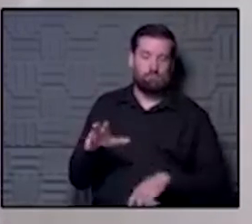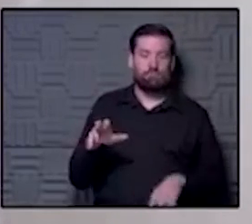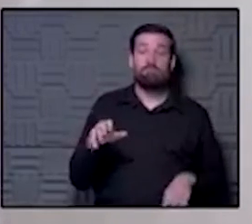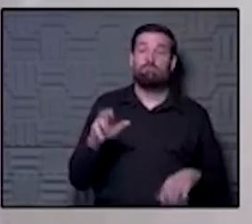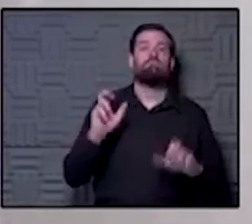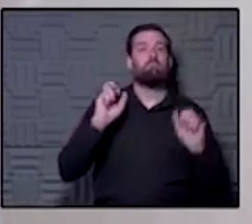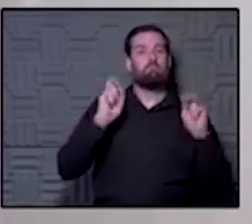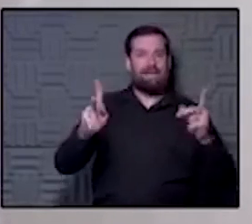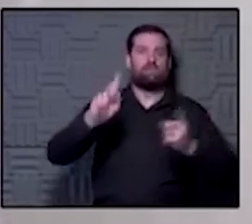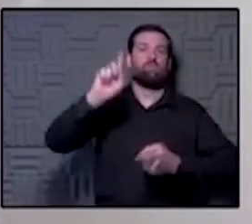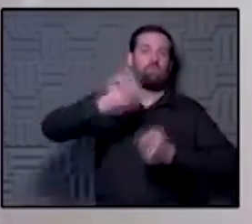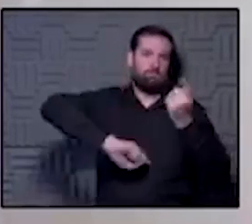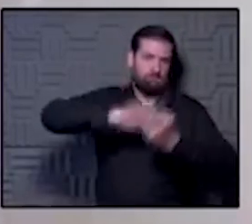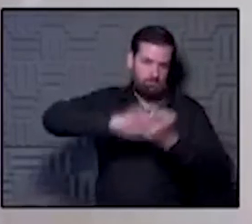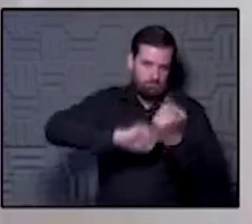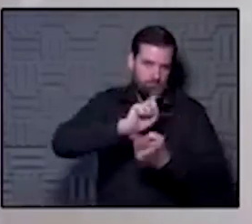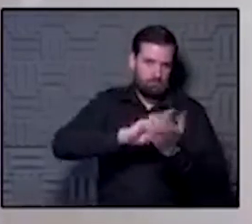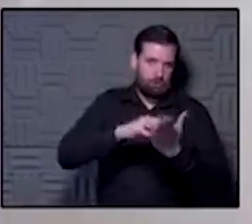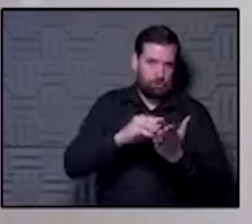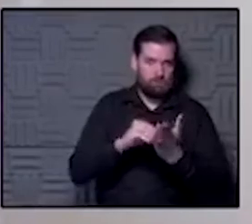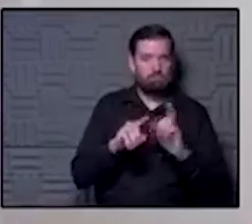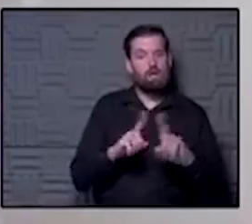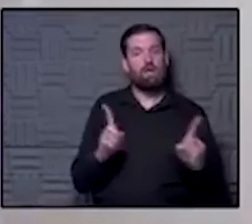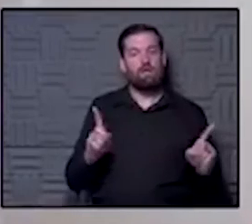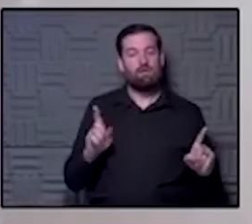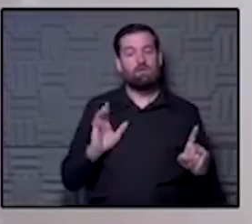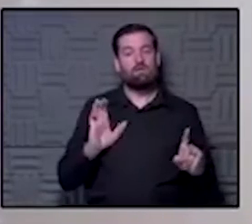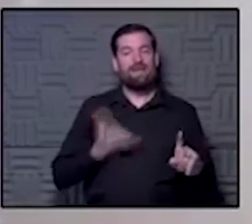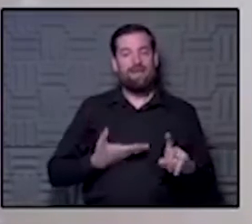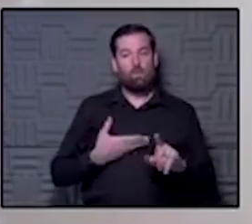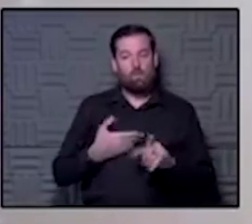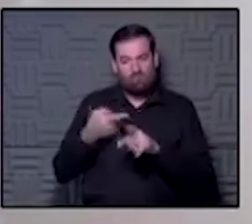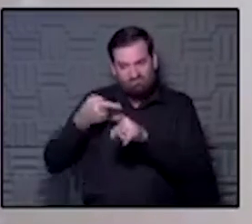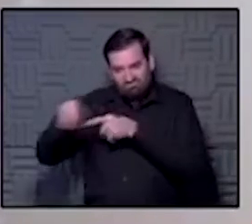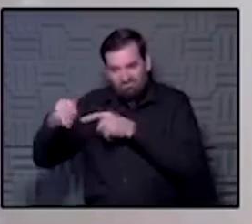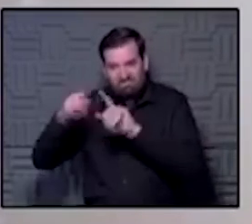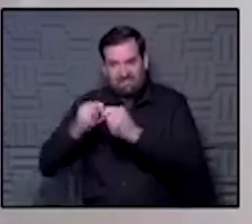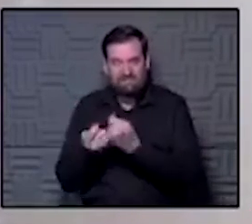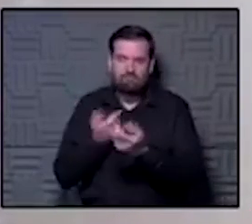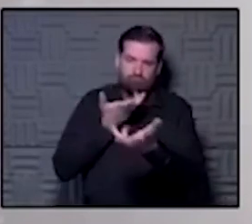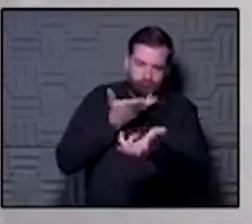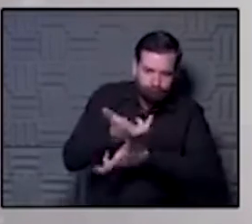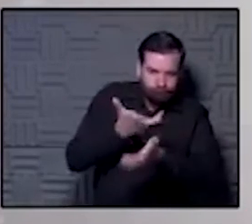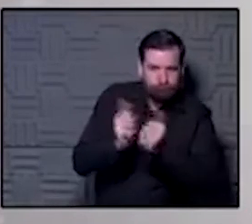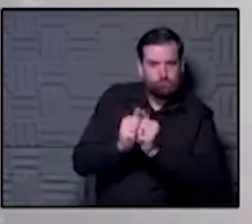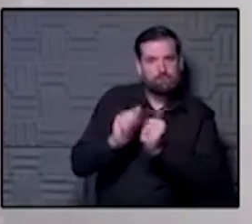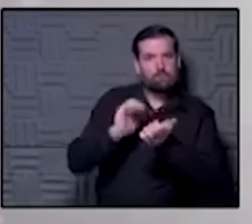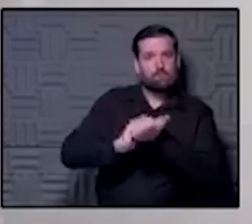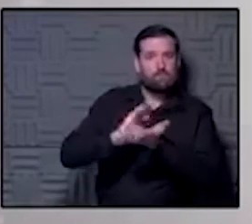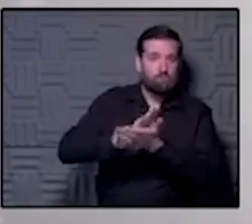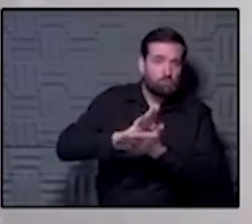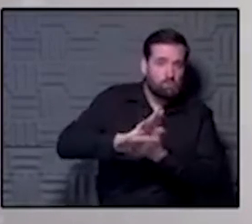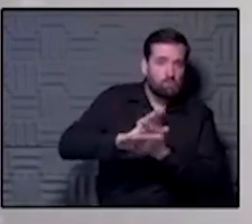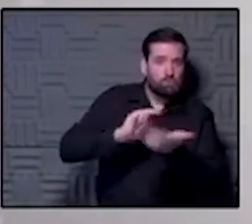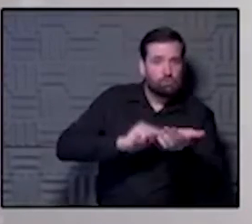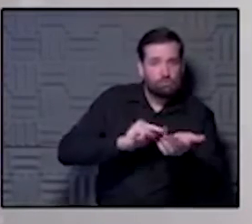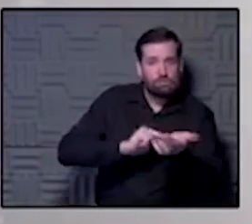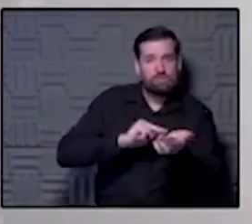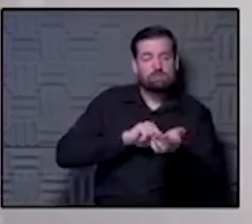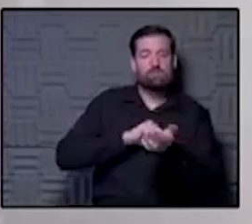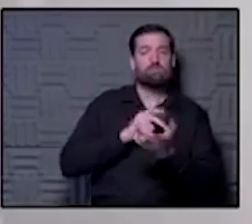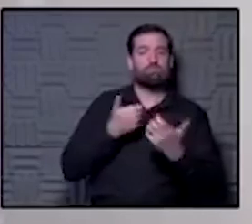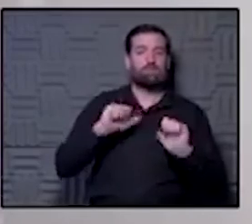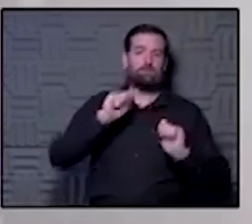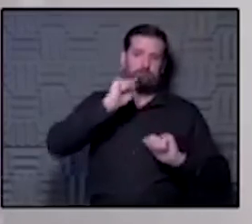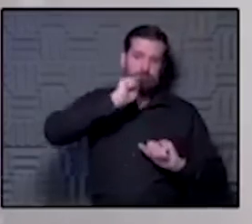back to in-person learning now, but our epidemiology team worked very closely with school nurses as they're dealing